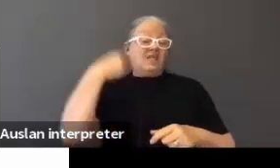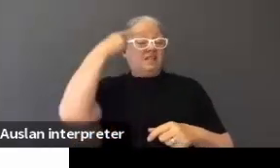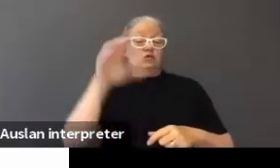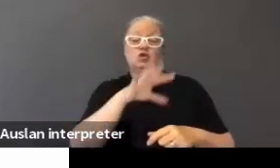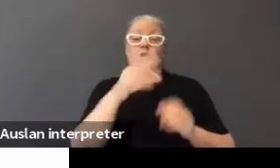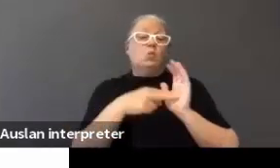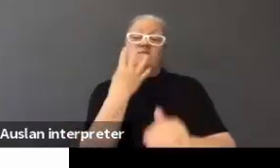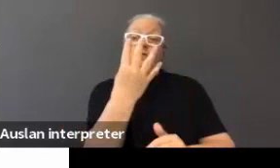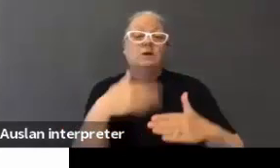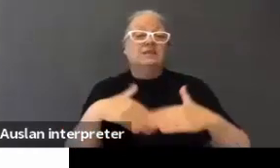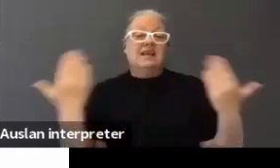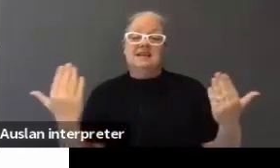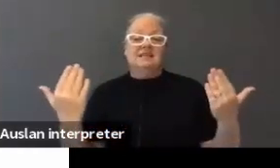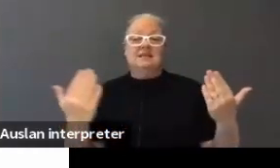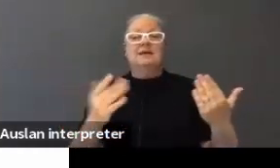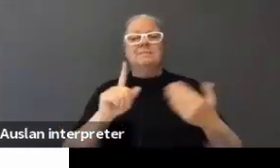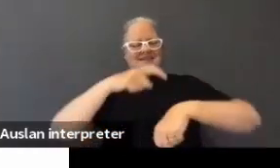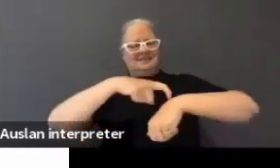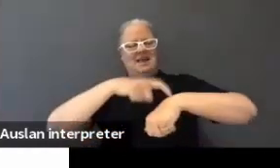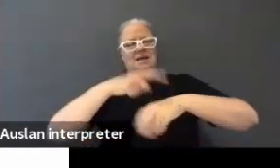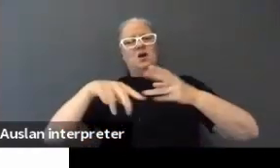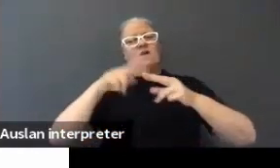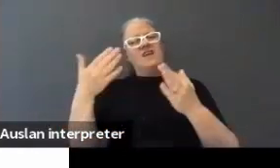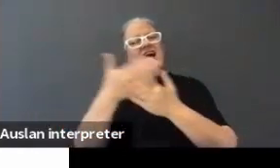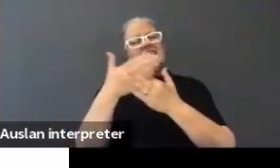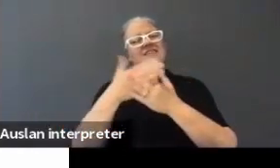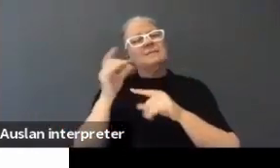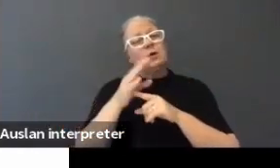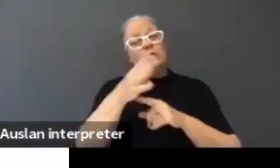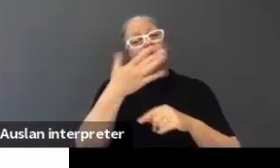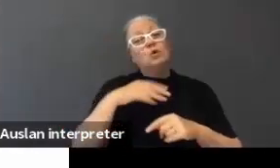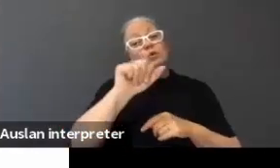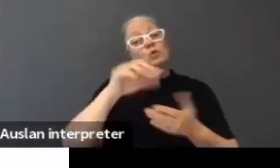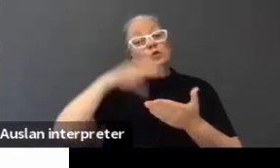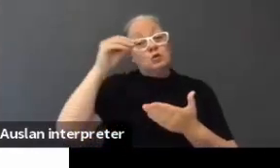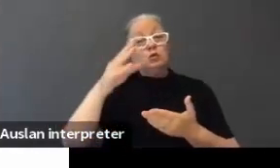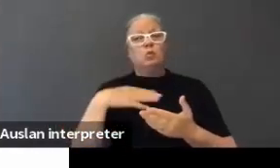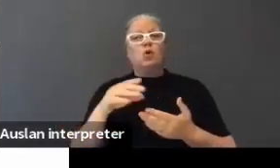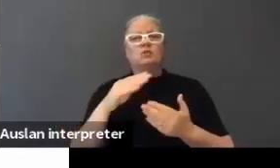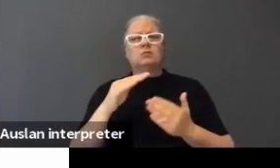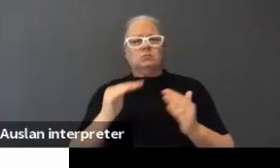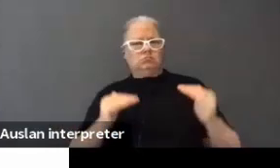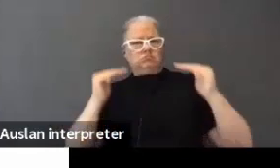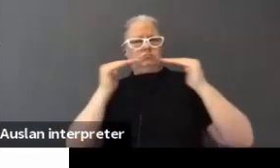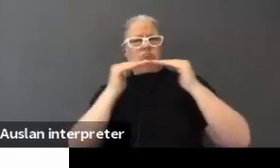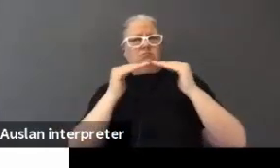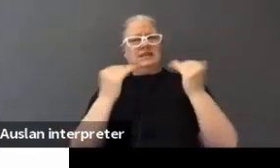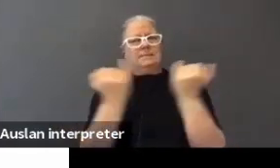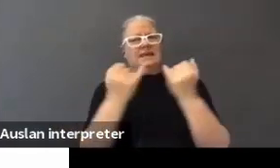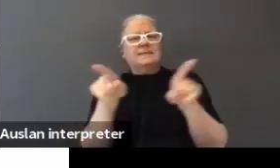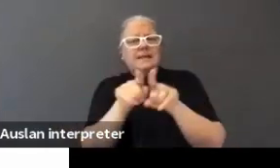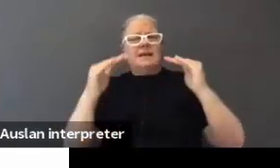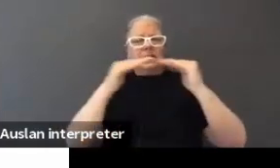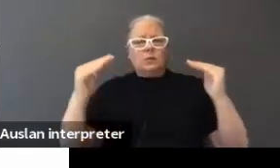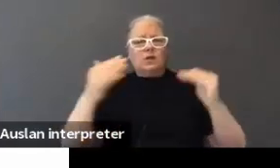timing of access is important. You want your students to compete on the same level and equally as other